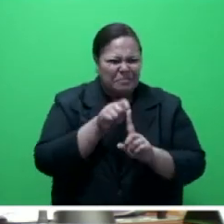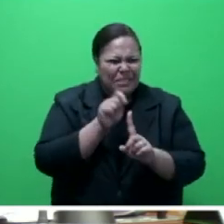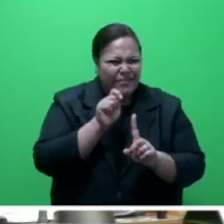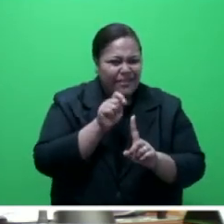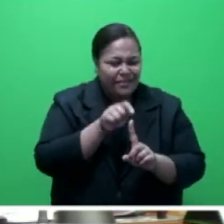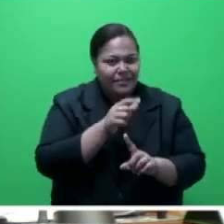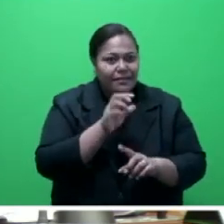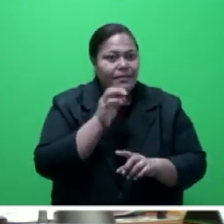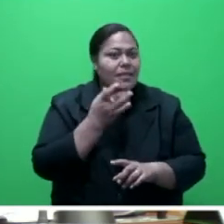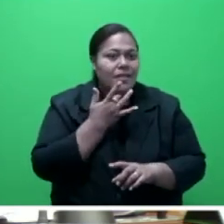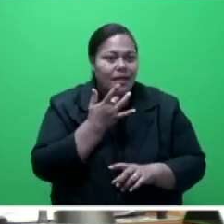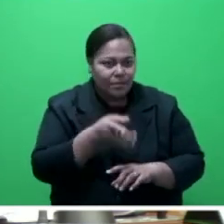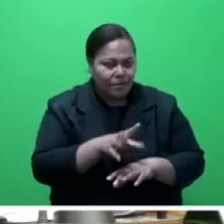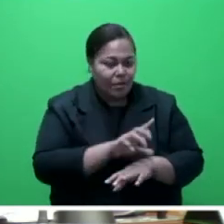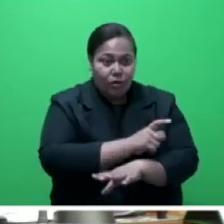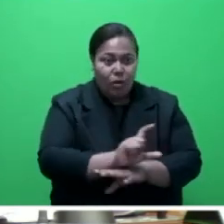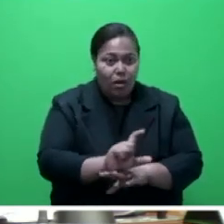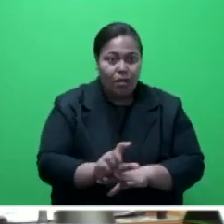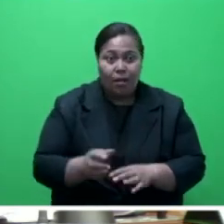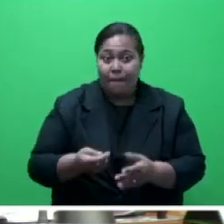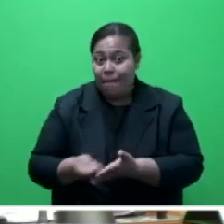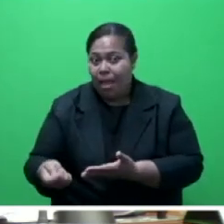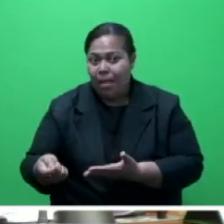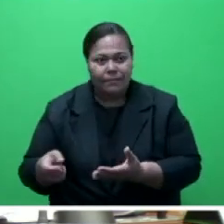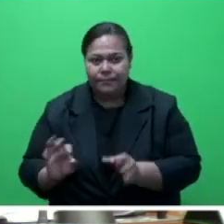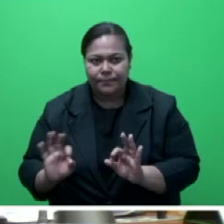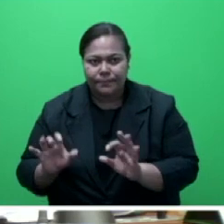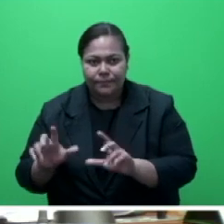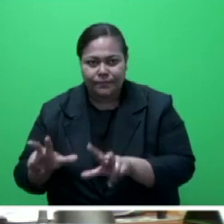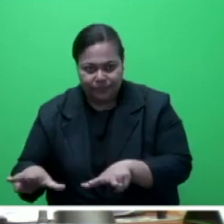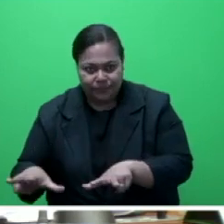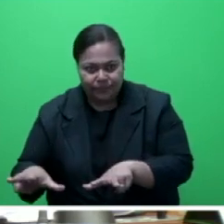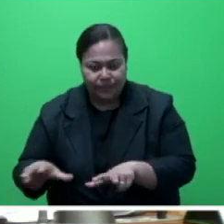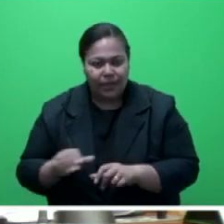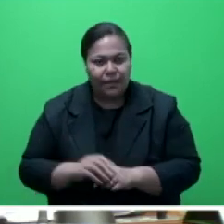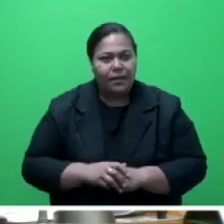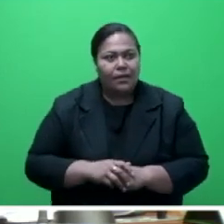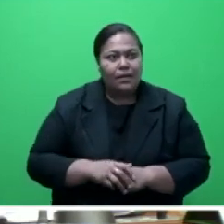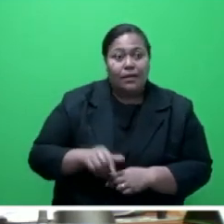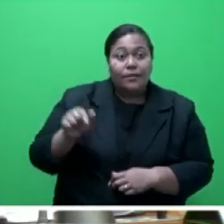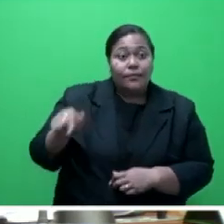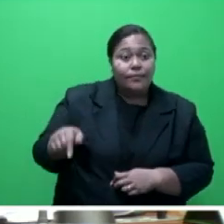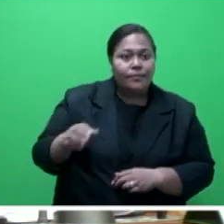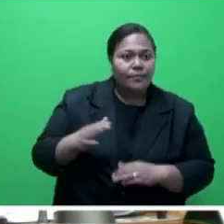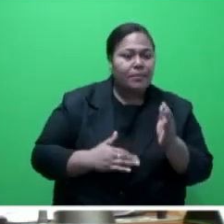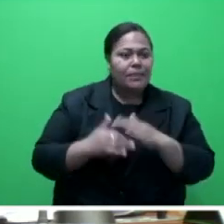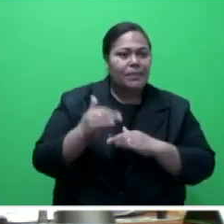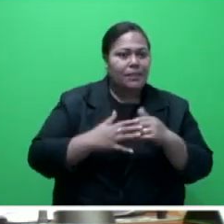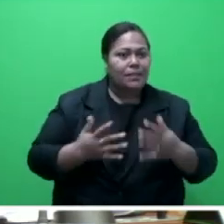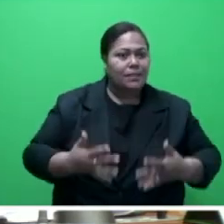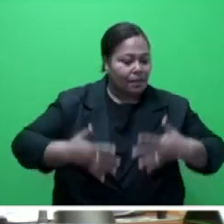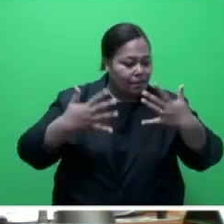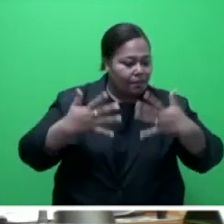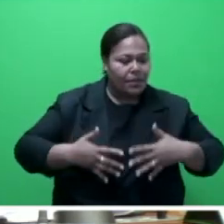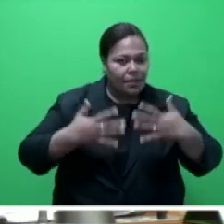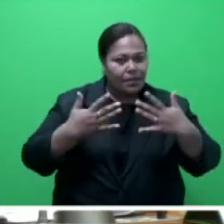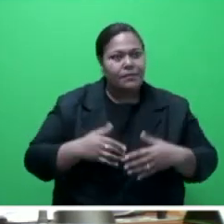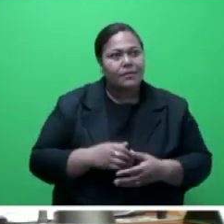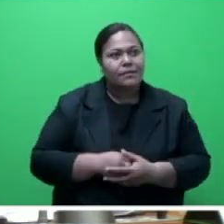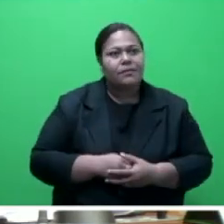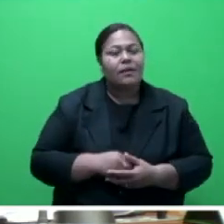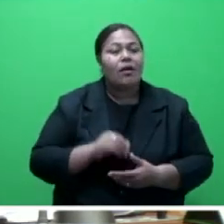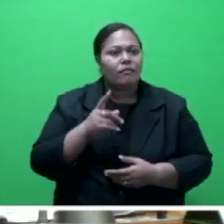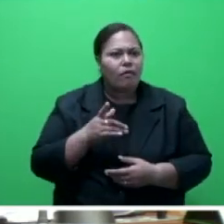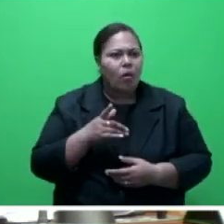at no cost to us. The Alan Coral Atlas is building a database fed with satellite imagery